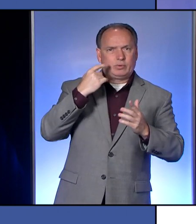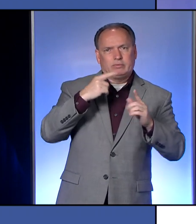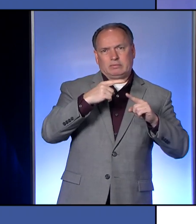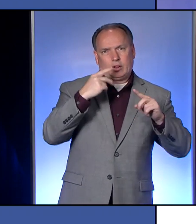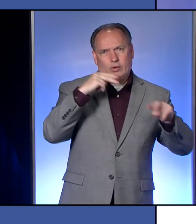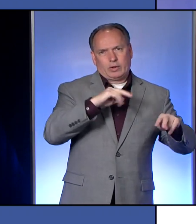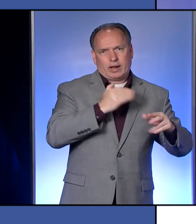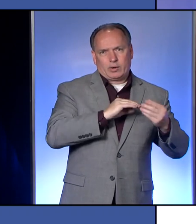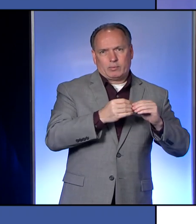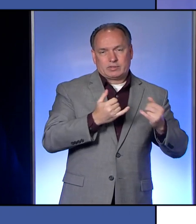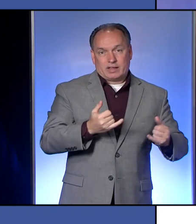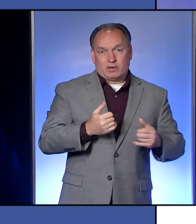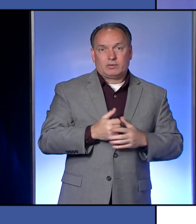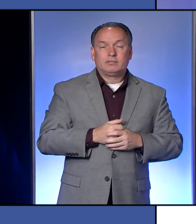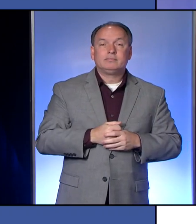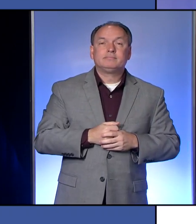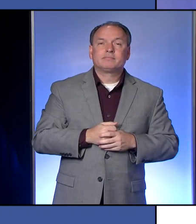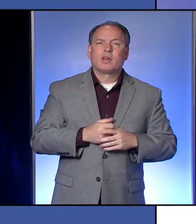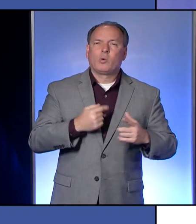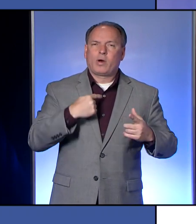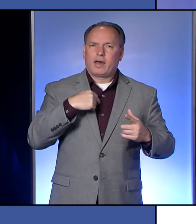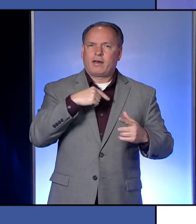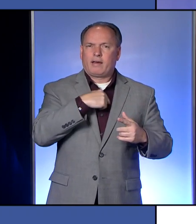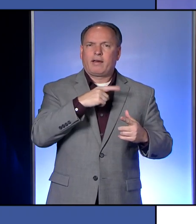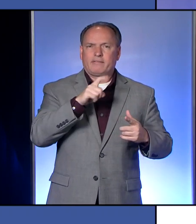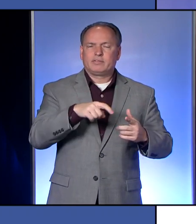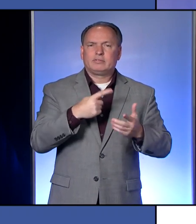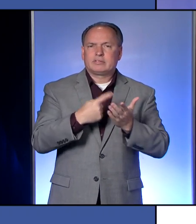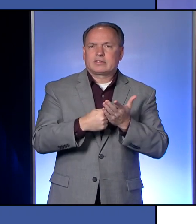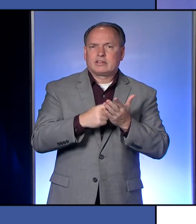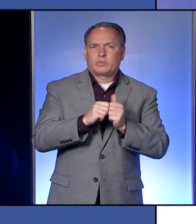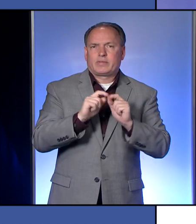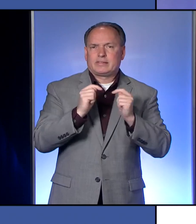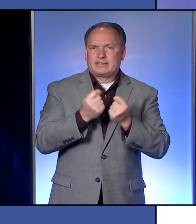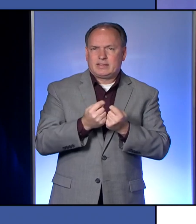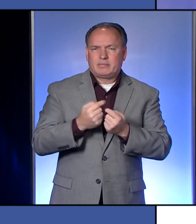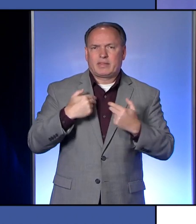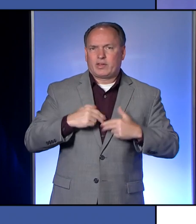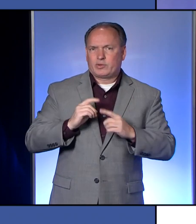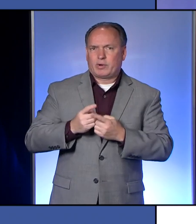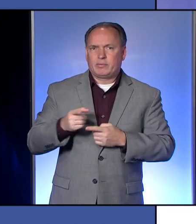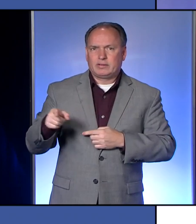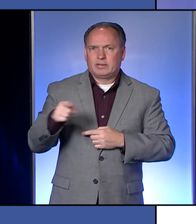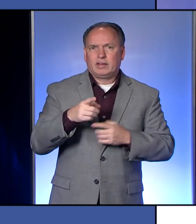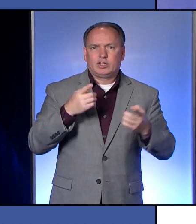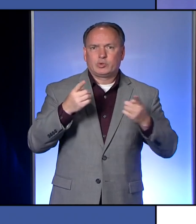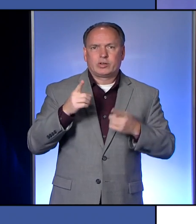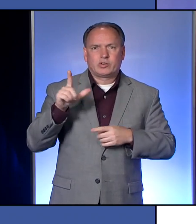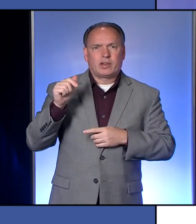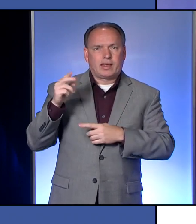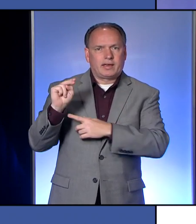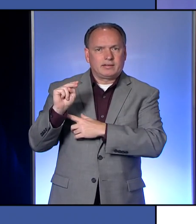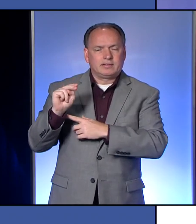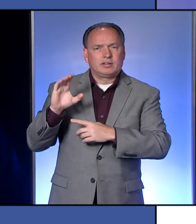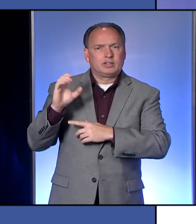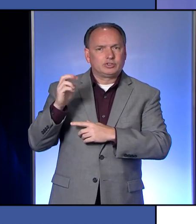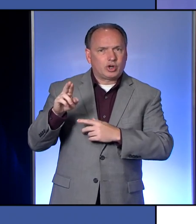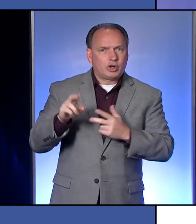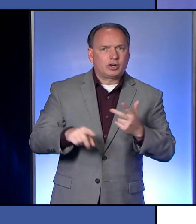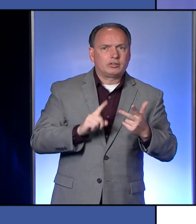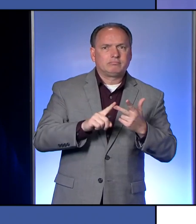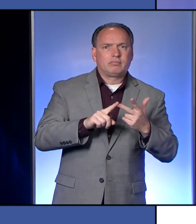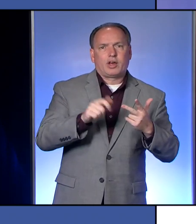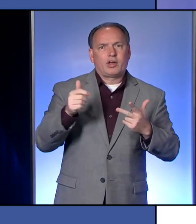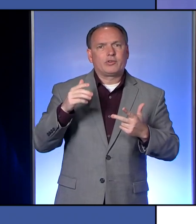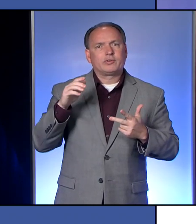two days? You know, I have to confer with my team at the health department, Director Lyon and Char Beringer and the